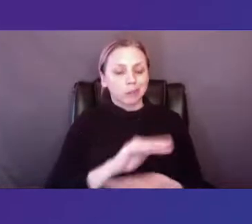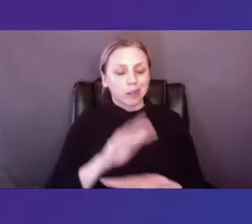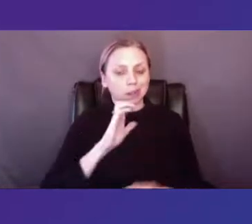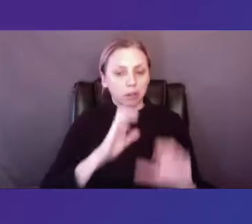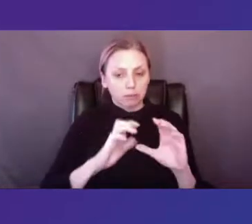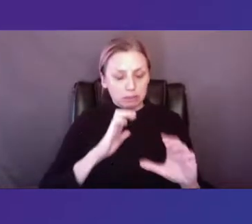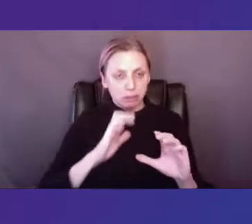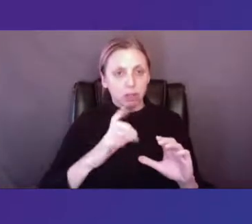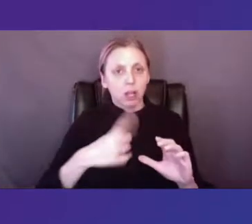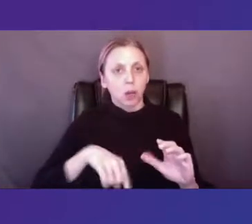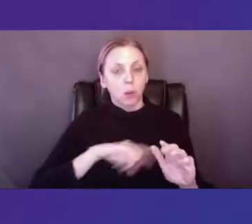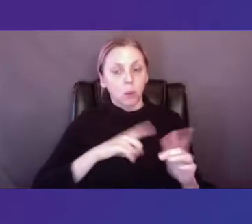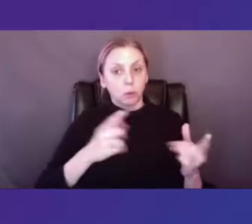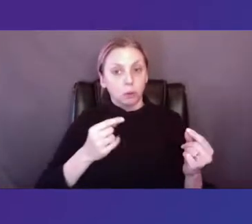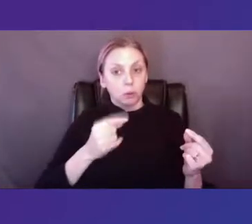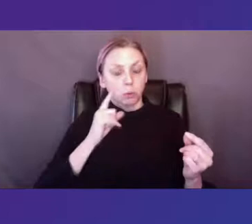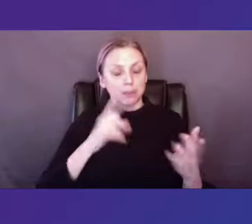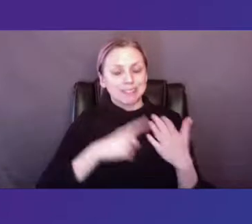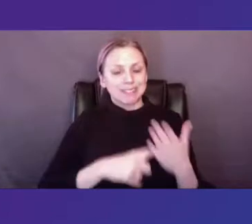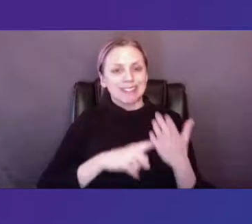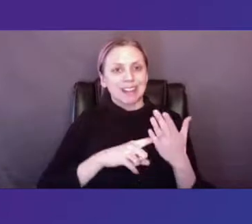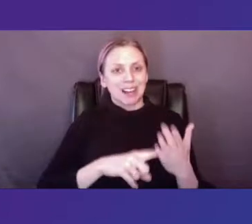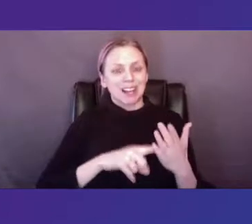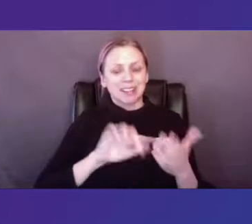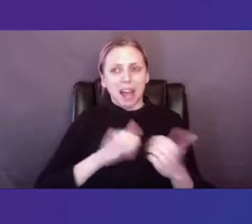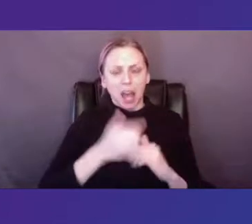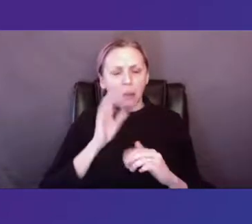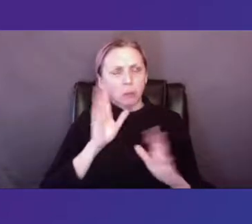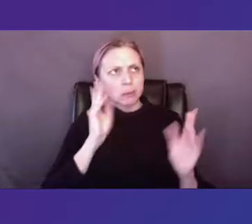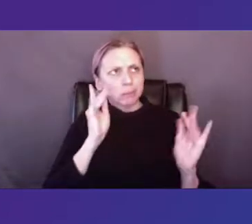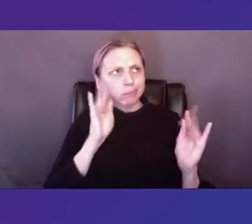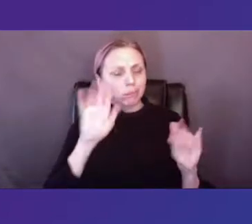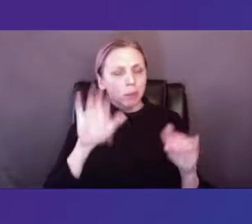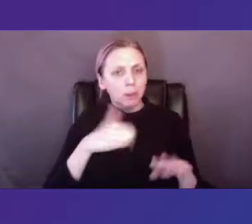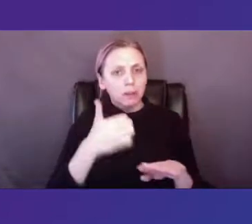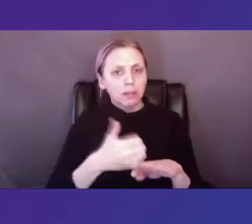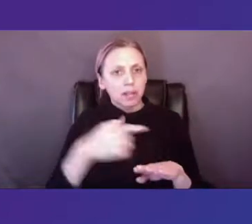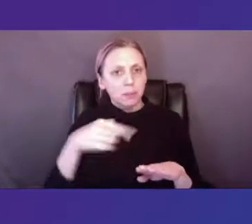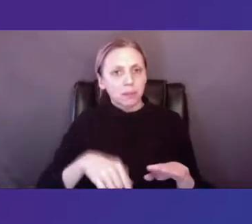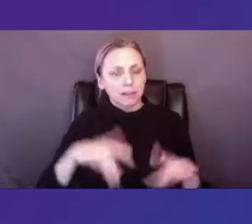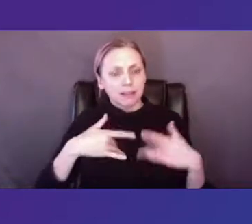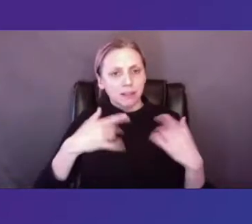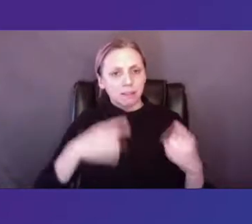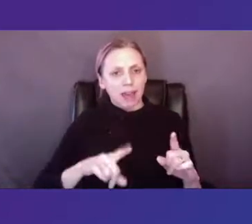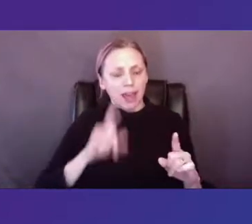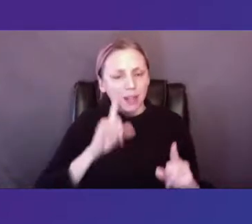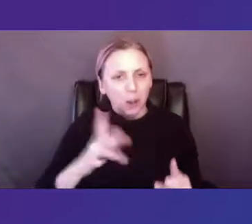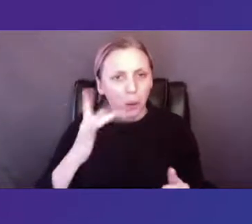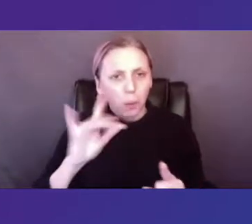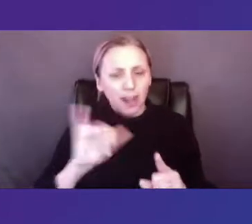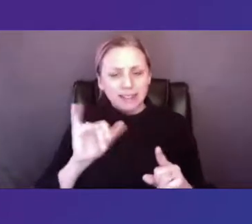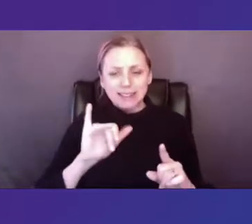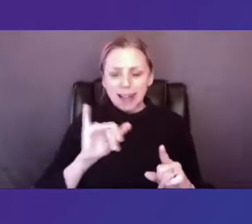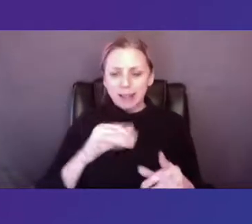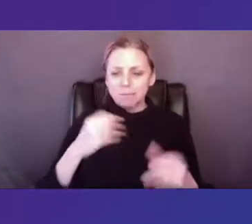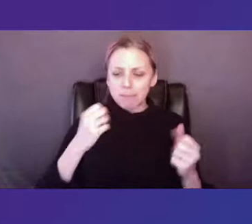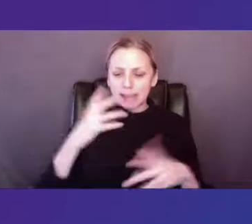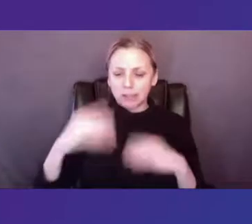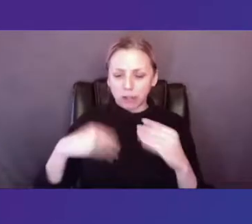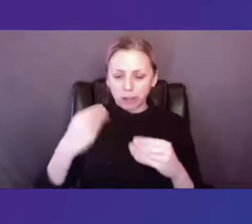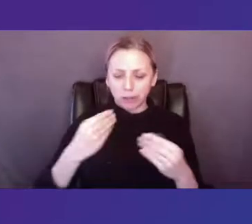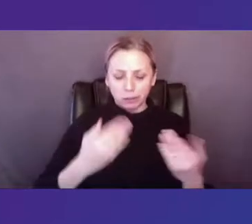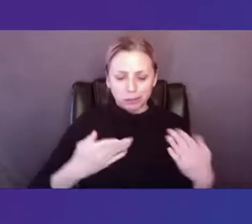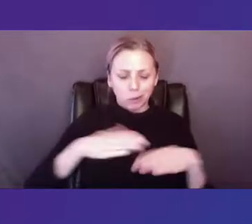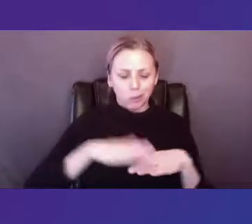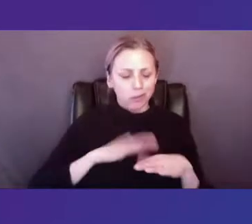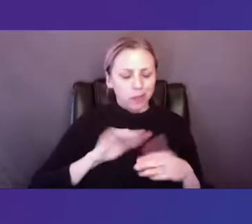we discussed the curatorial framing of this event as a kind of cross-generational call to think about the so-called